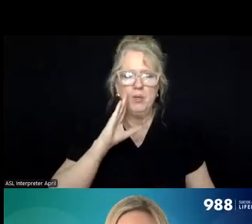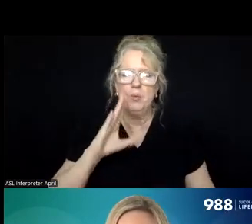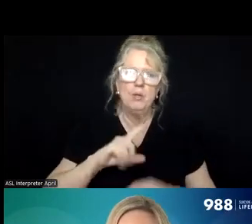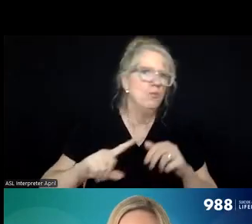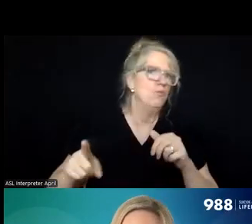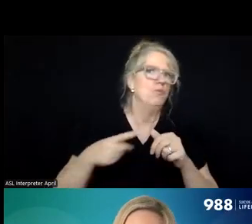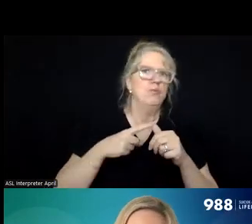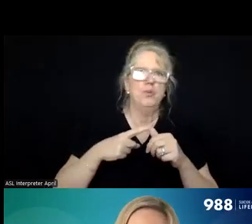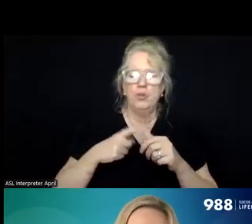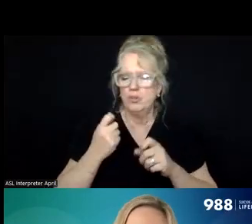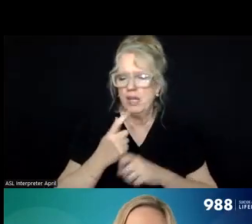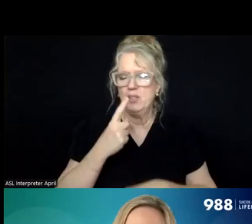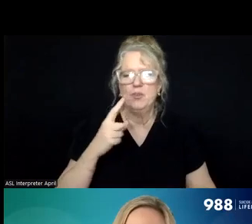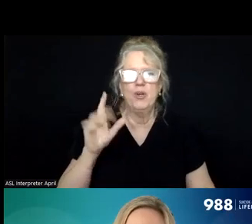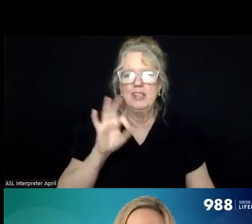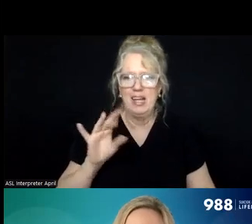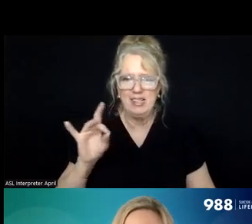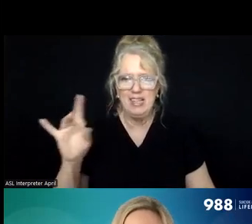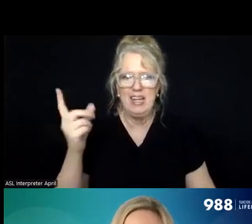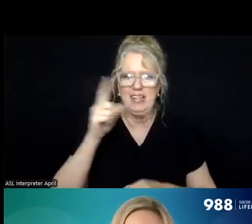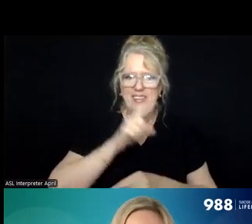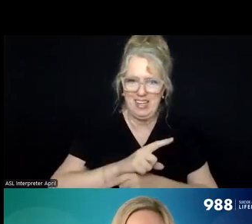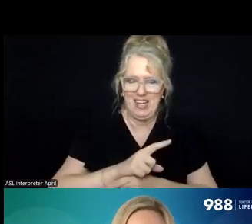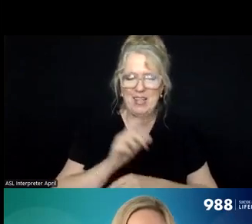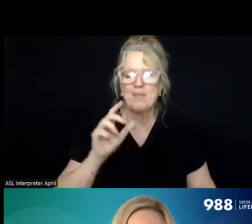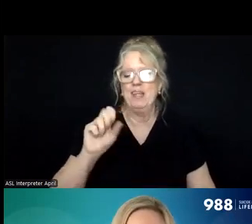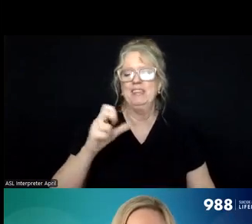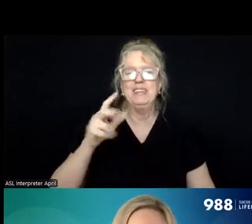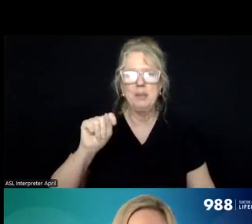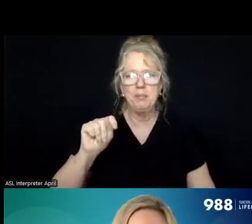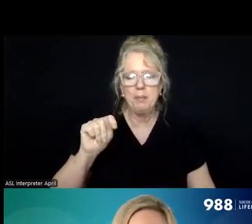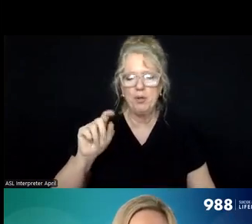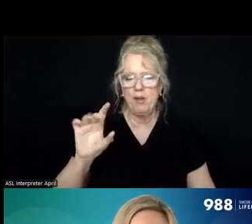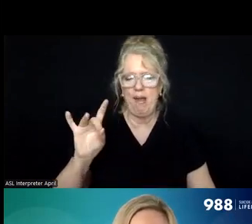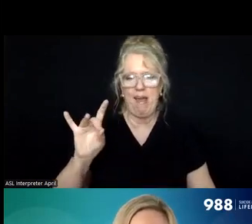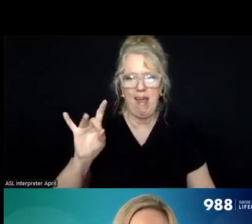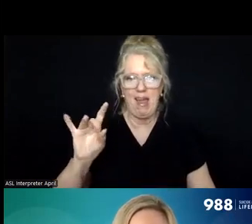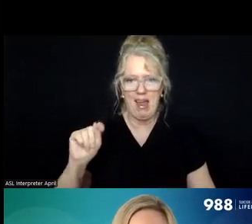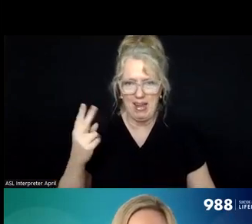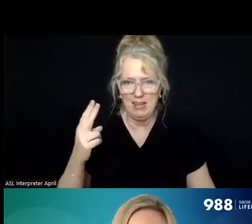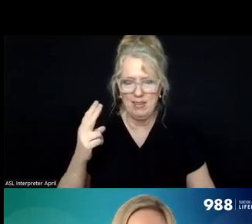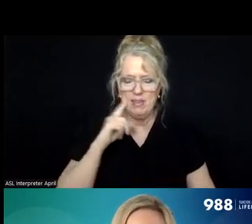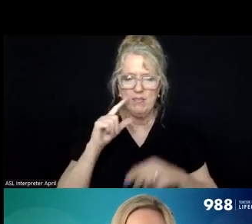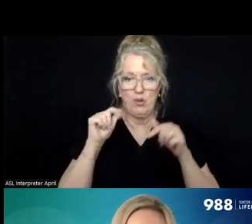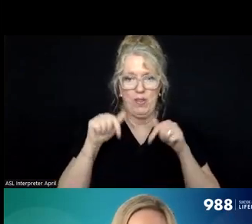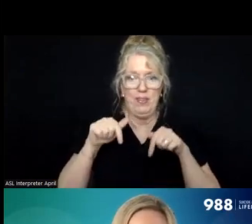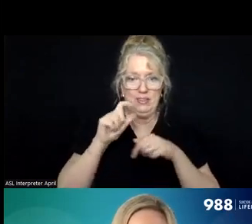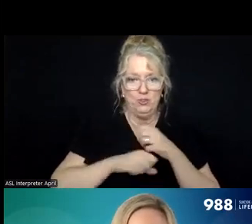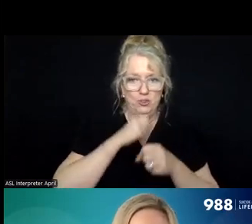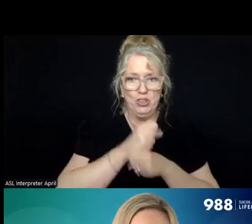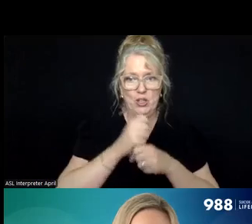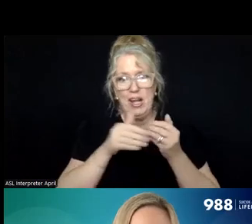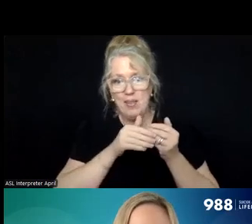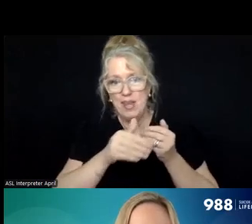annual nine, eight, eight day, uh, for September 8th of this year. Uh, and then every year